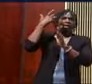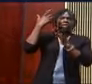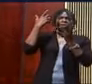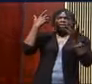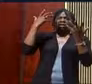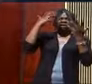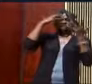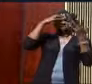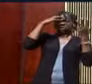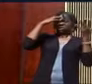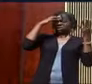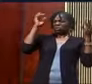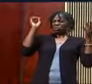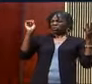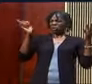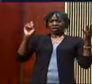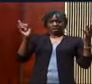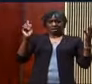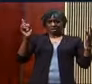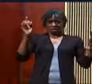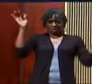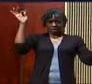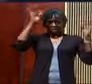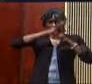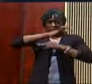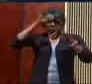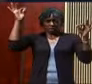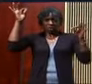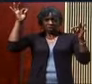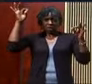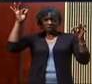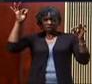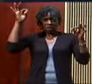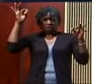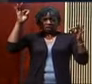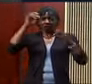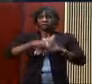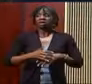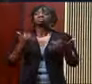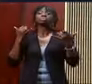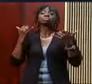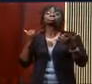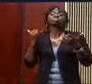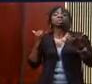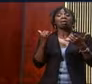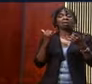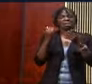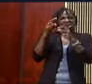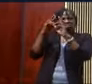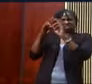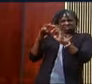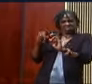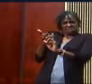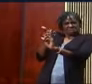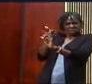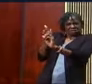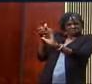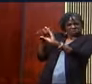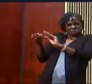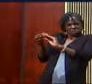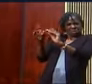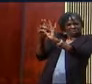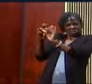are in essence out on their feet. Permit me, if you please, to unpack the message field